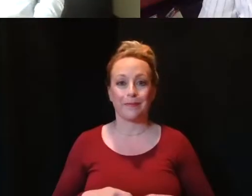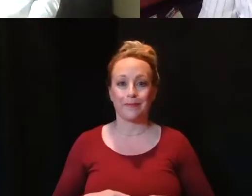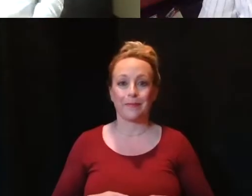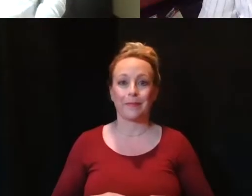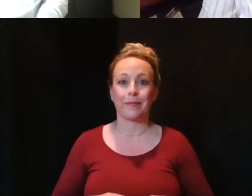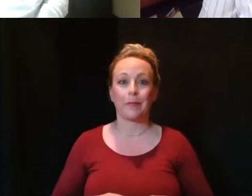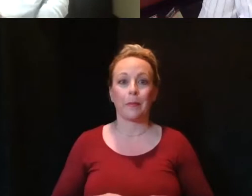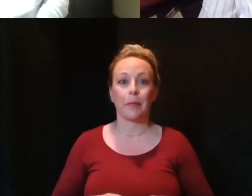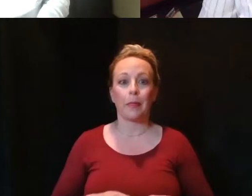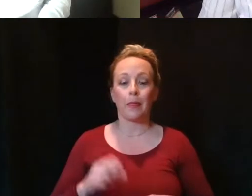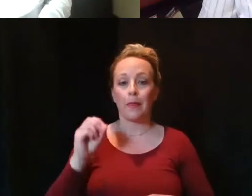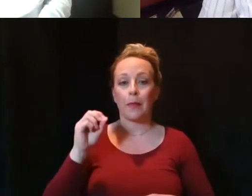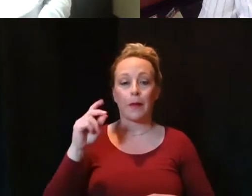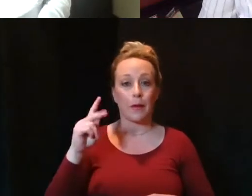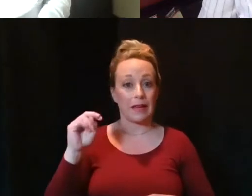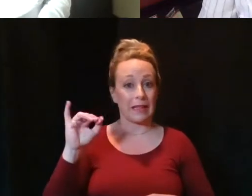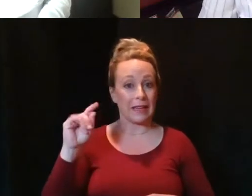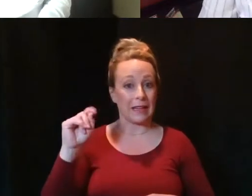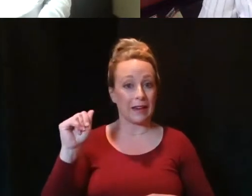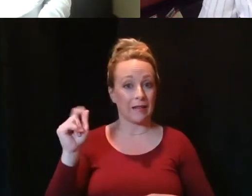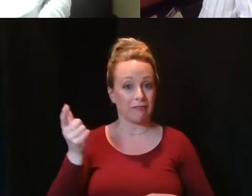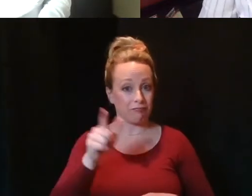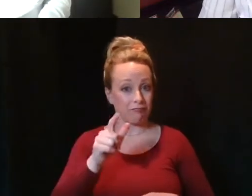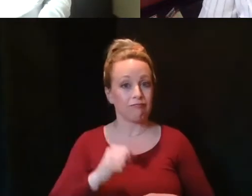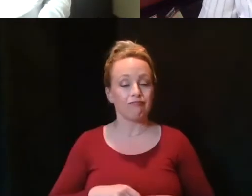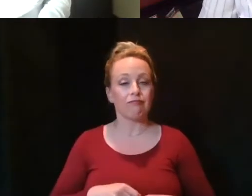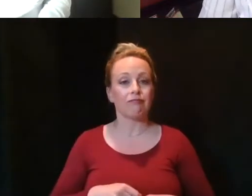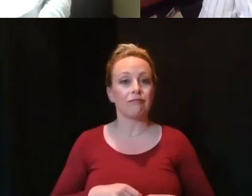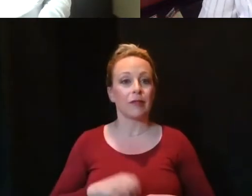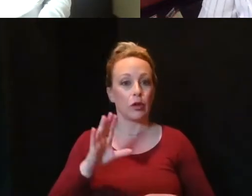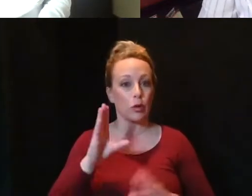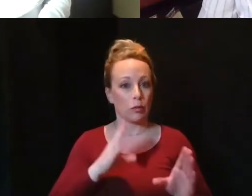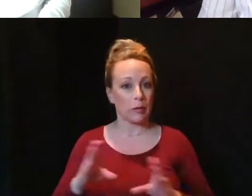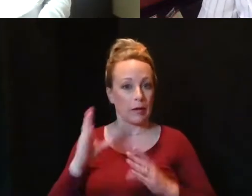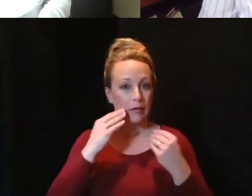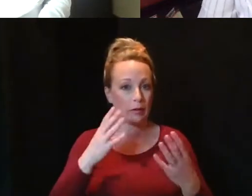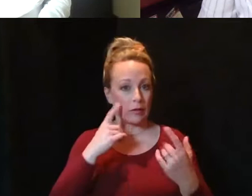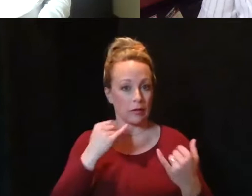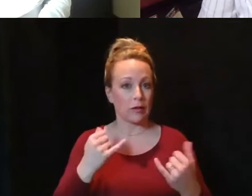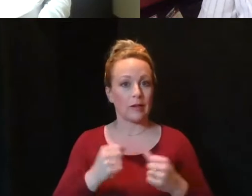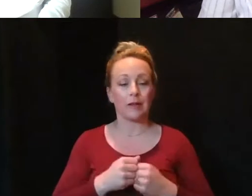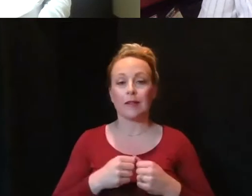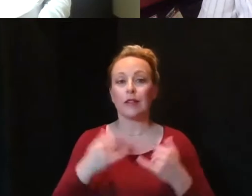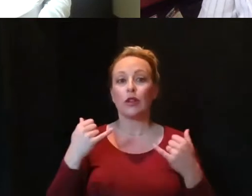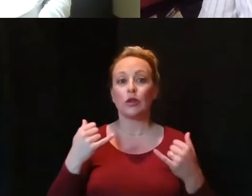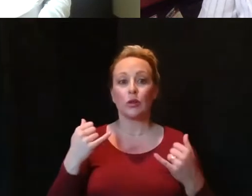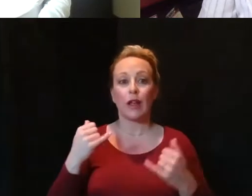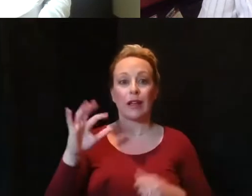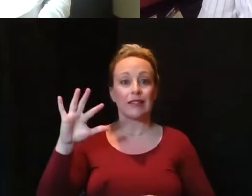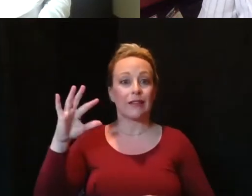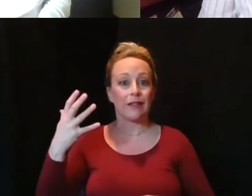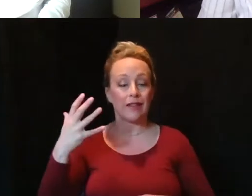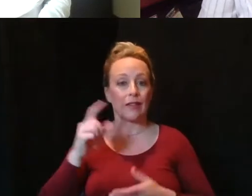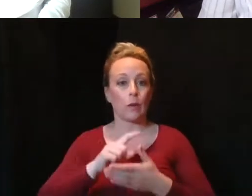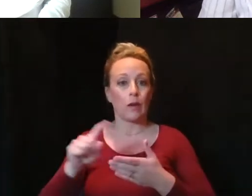Okay, Nita, we can first go ahead and hear your prepared information for today. Today is the fifth week anniversary